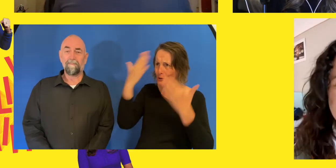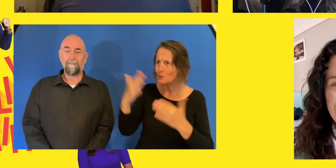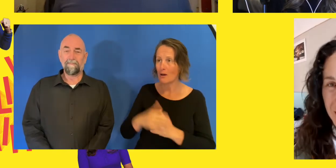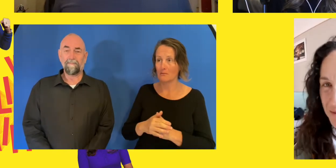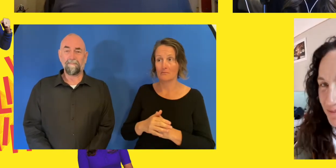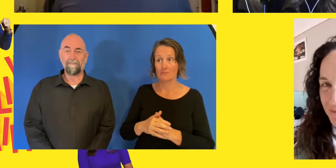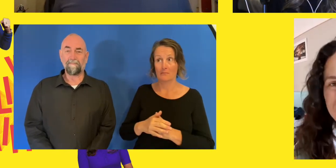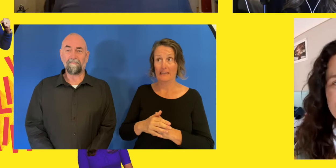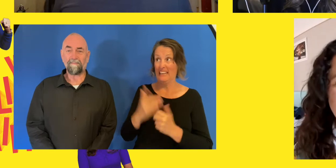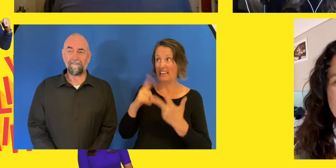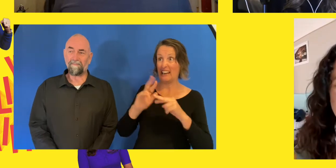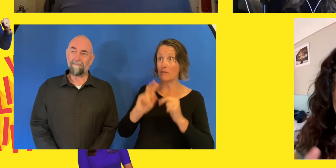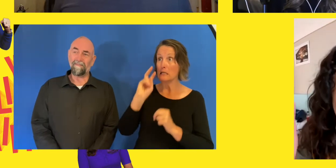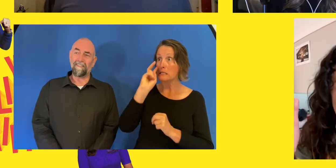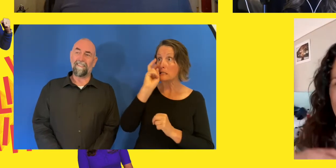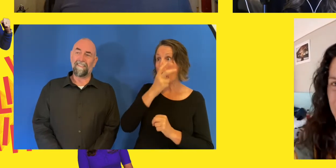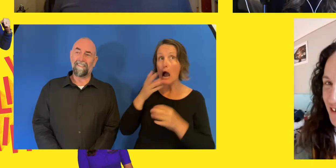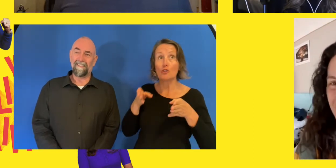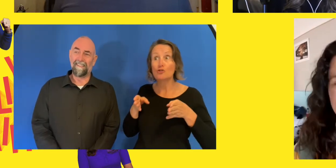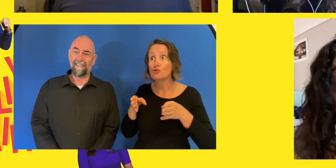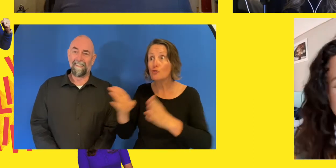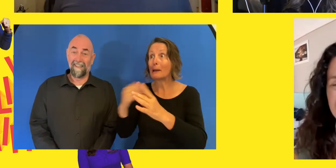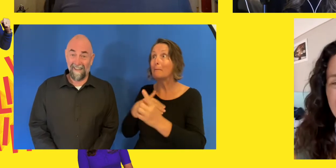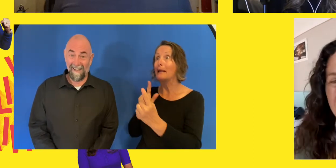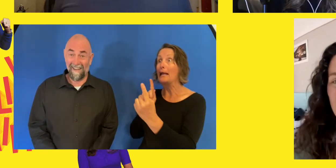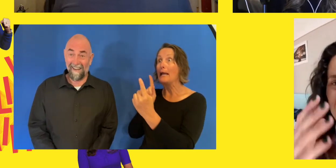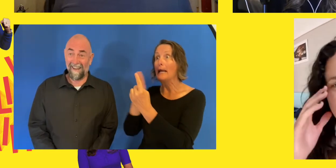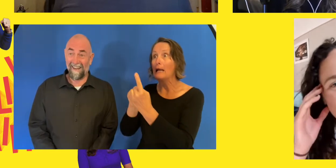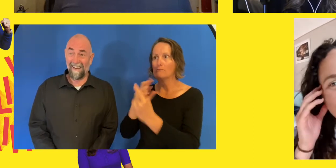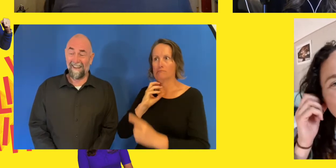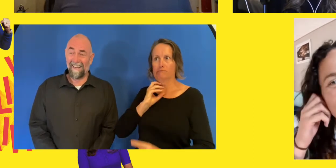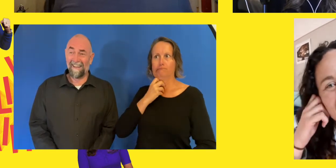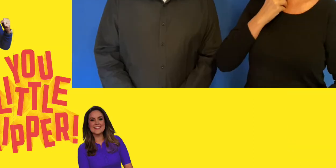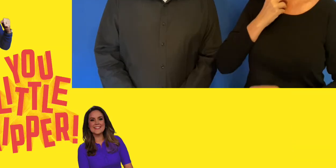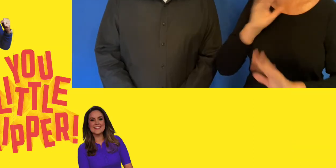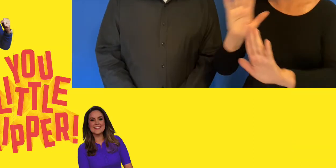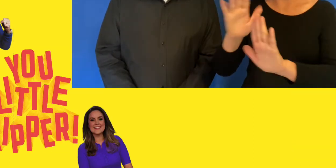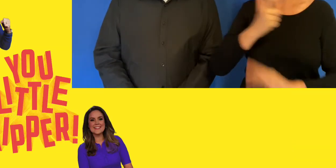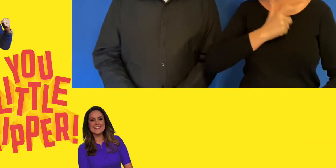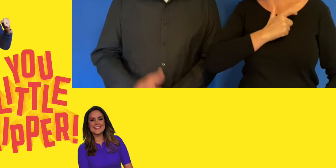having me. Um, I watched your career for a long time, Kurt. And I honestly, awesome to talk to you.